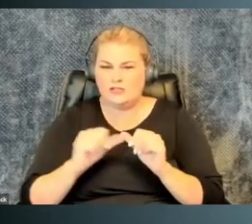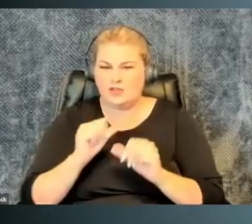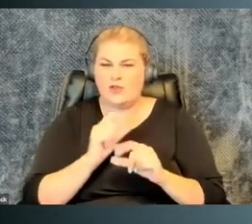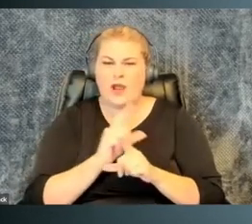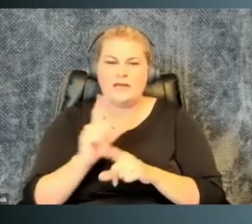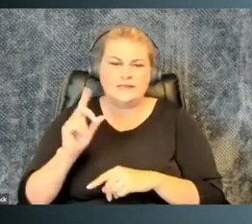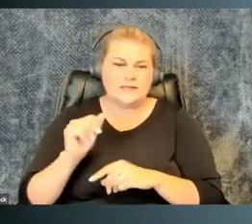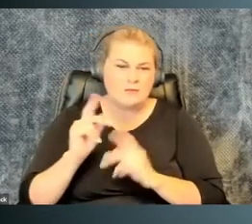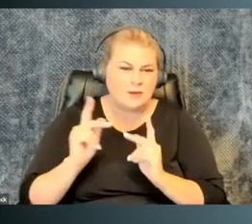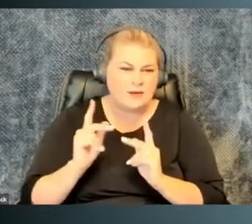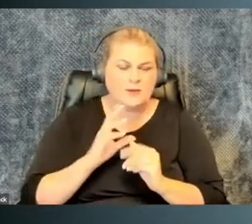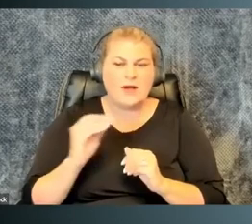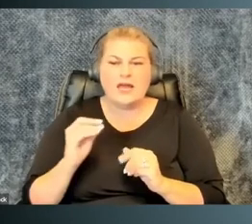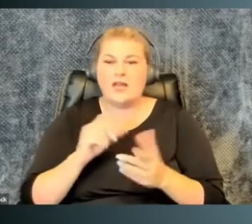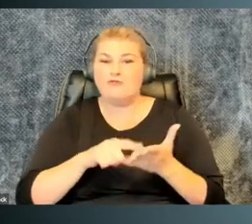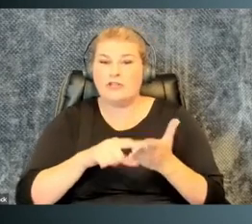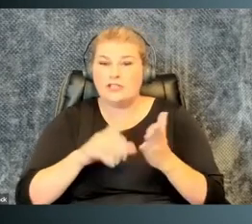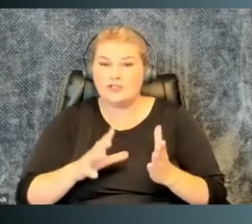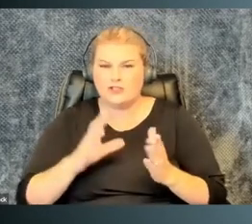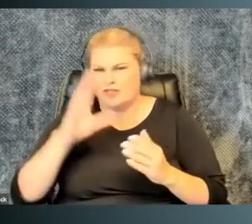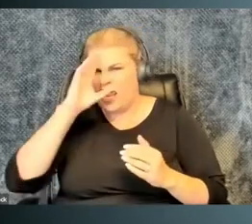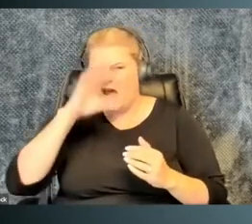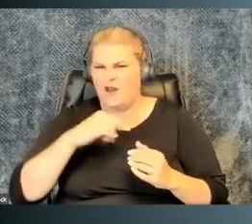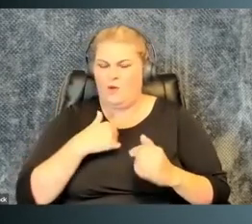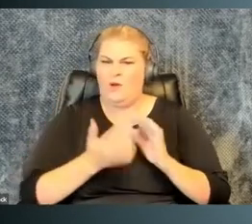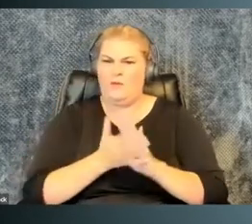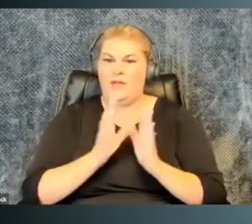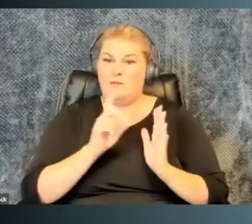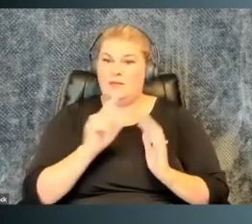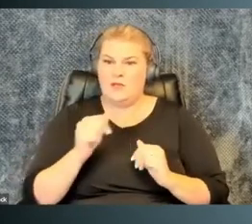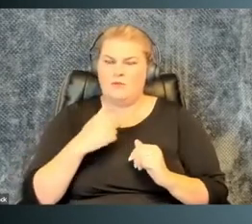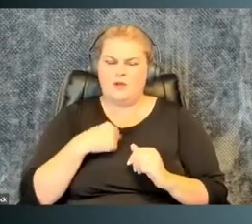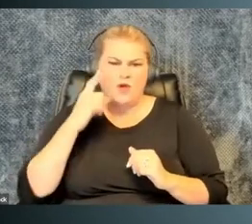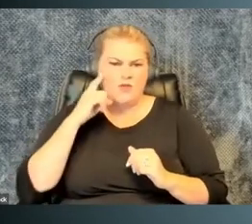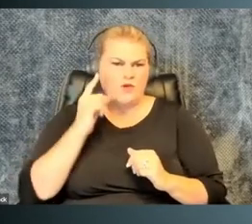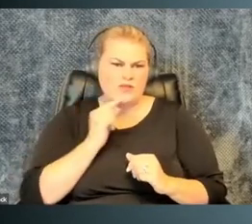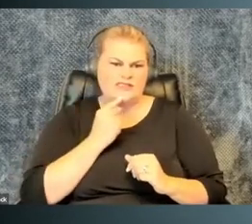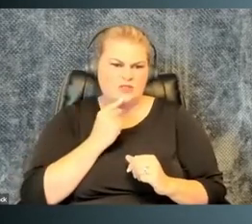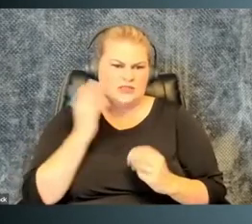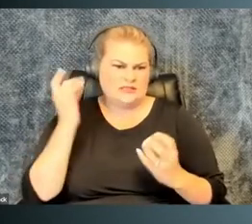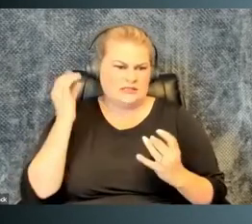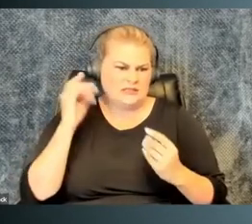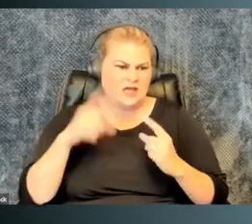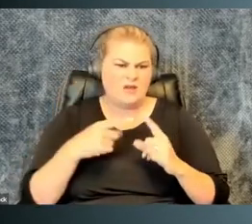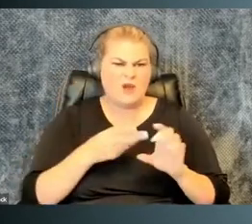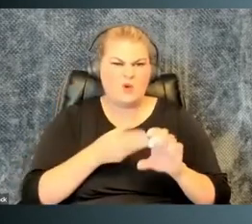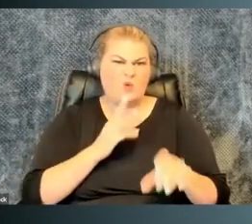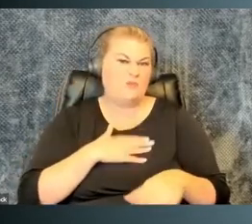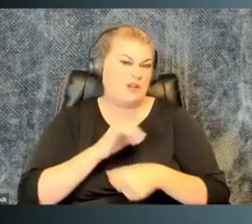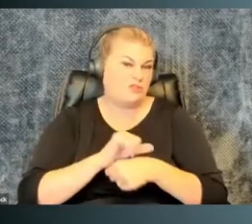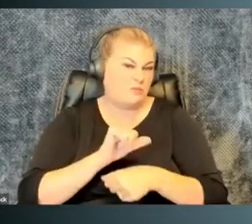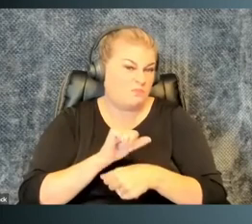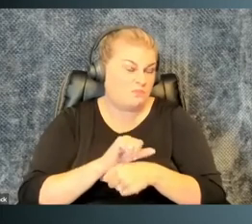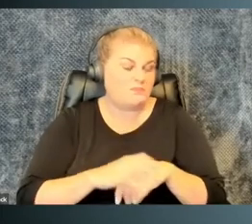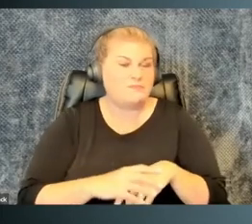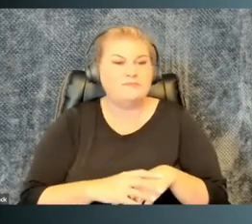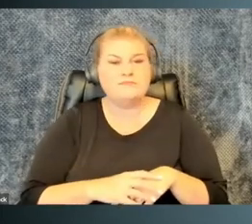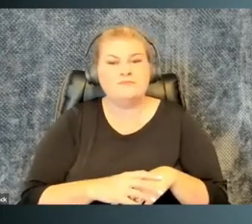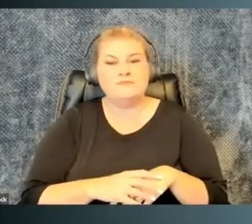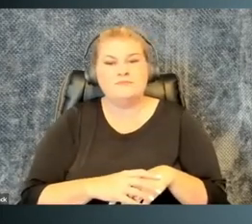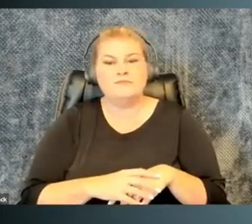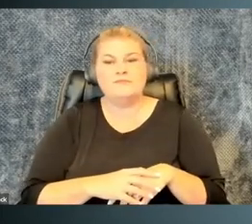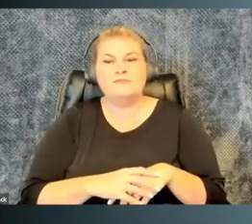each other as disabled people, as researchers. I know when I became disabled, I thought very seriously about